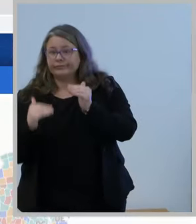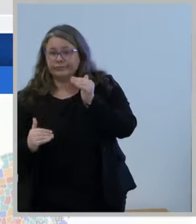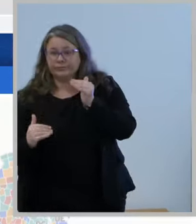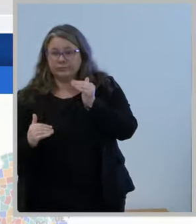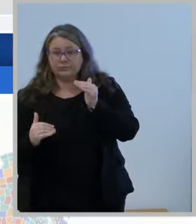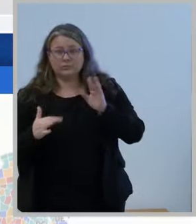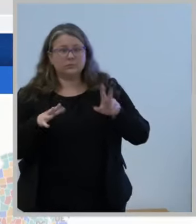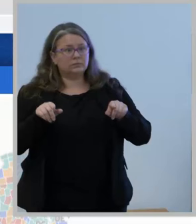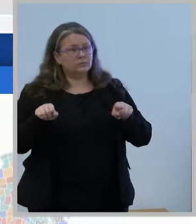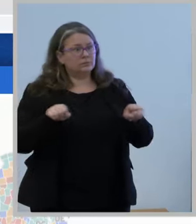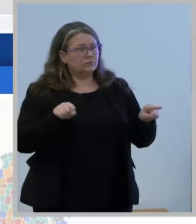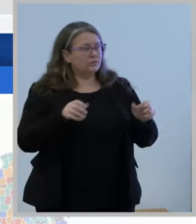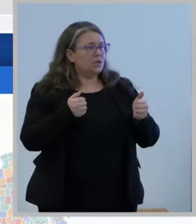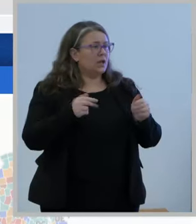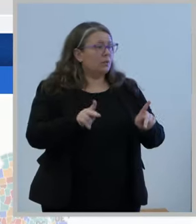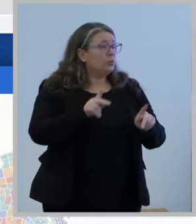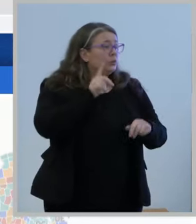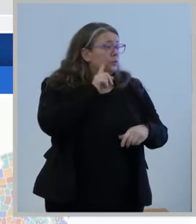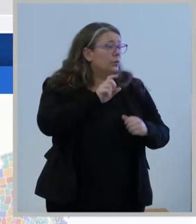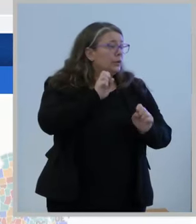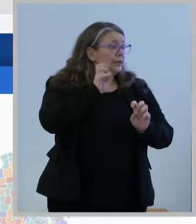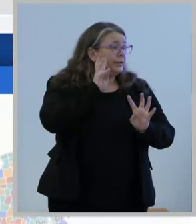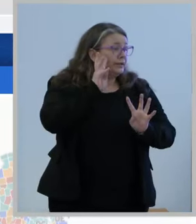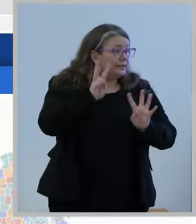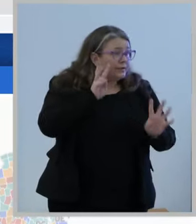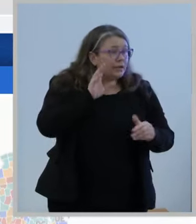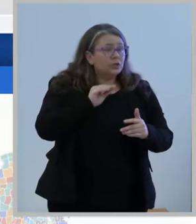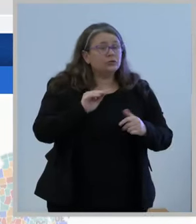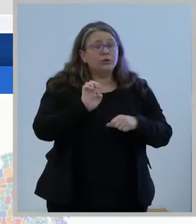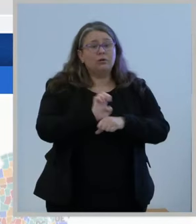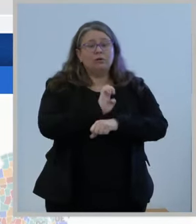innovation and entrepreneurship in broadband and health.